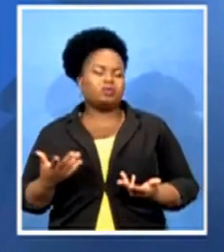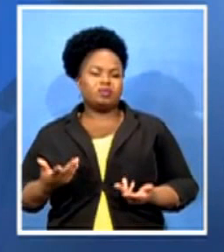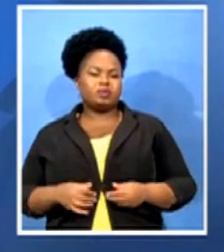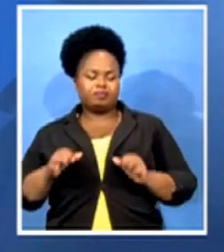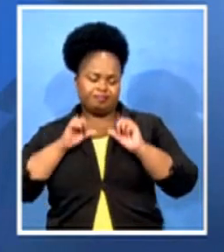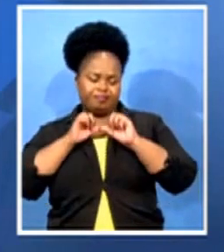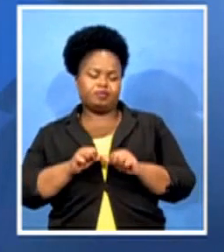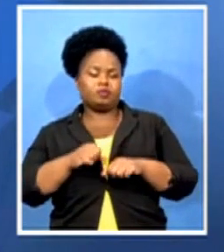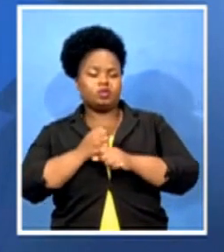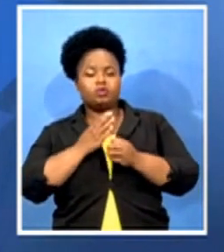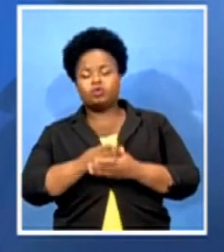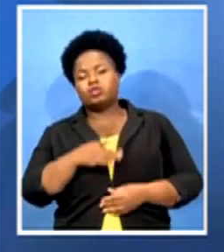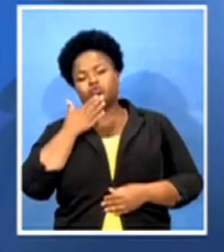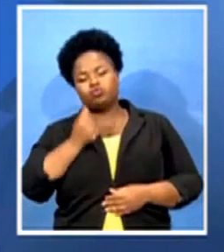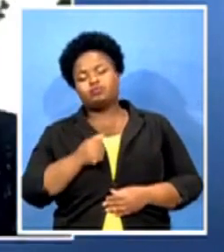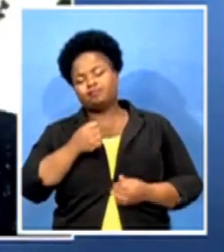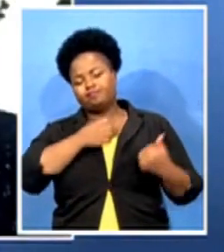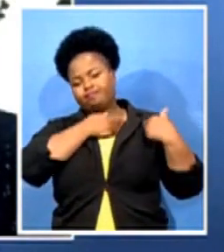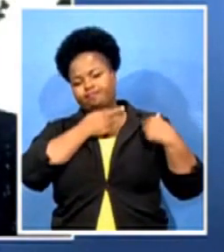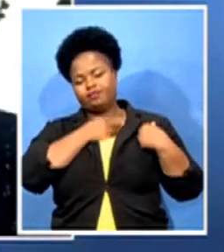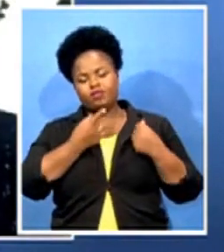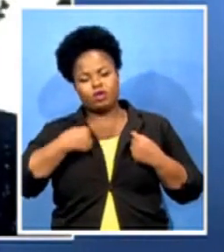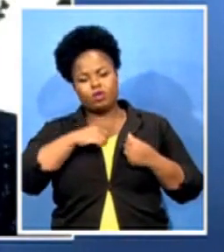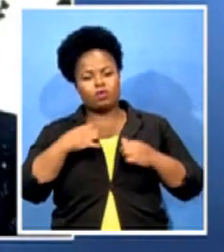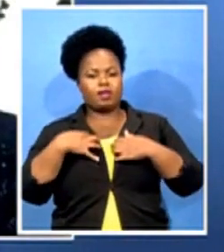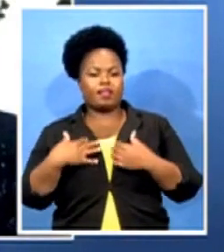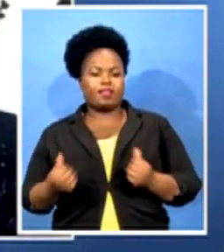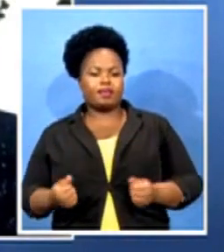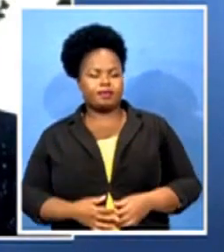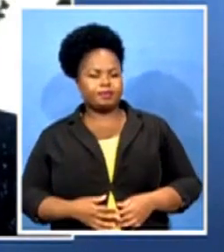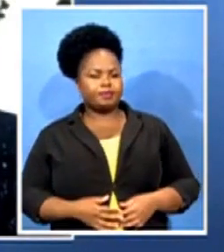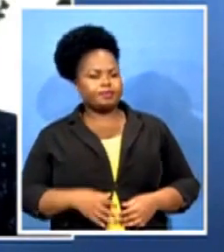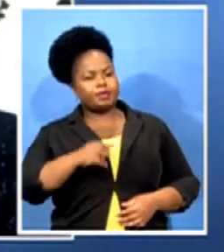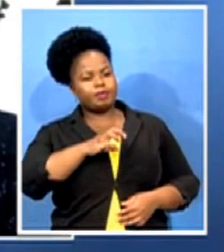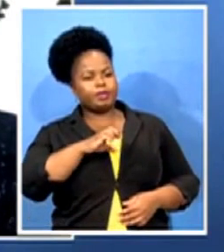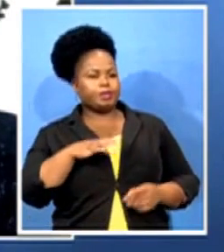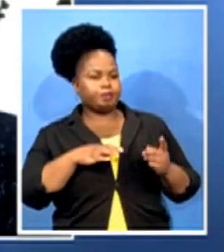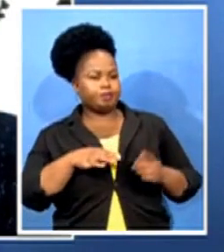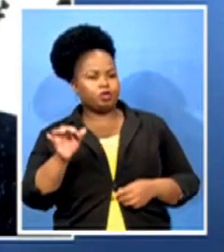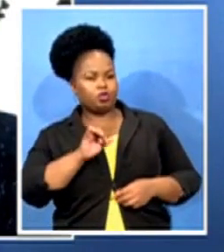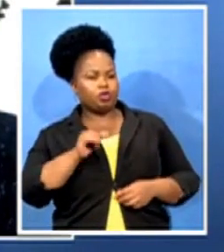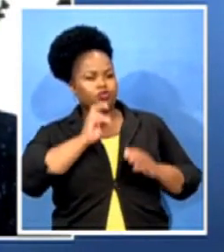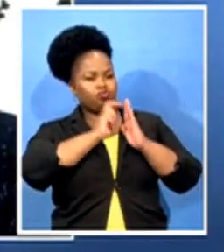responsibility of our health. Okay. MEC, what sort of stricter regulations then would you like to see?